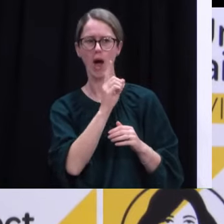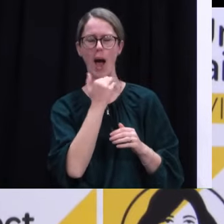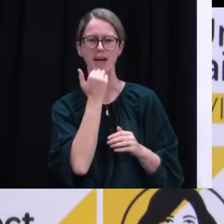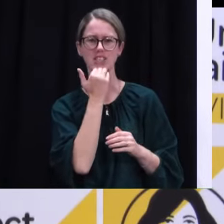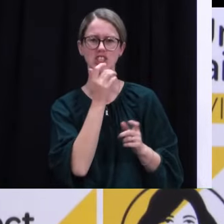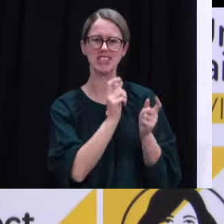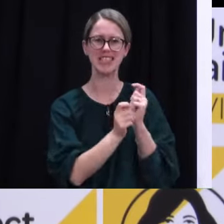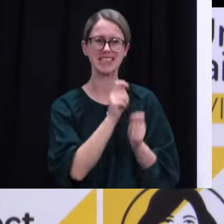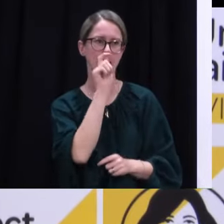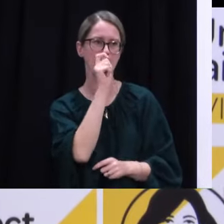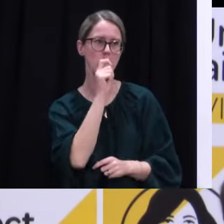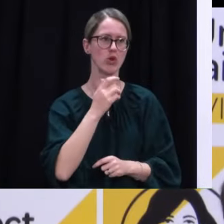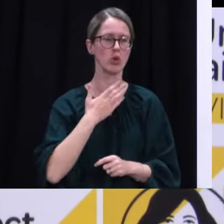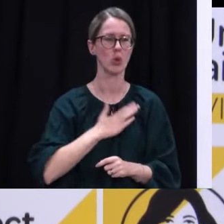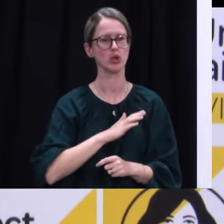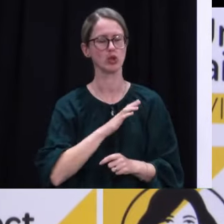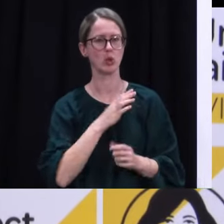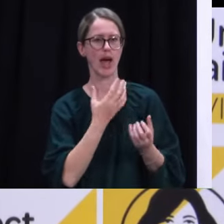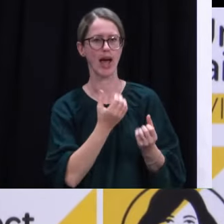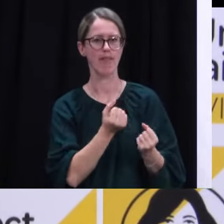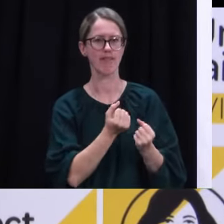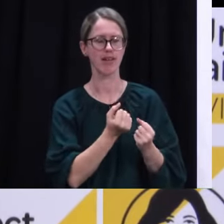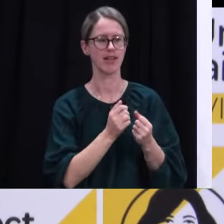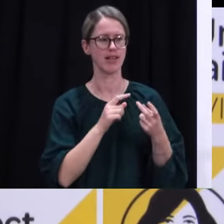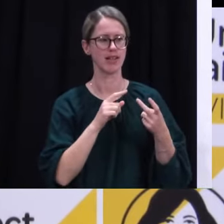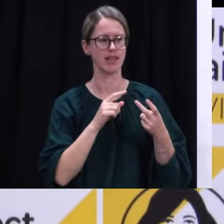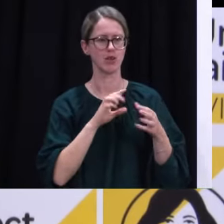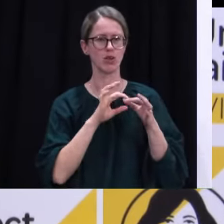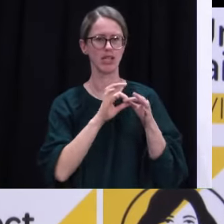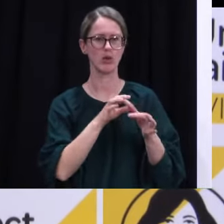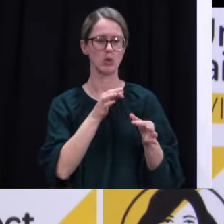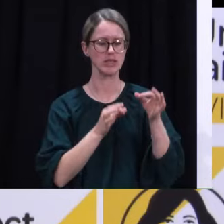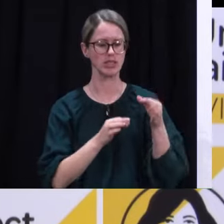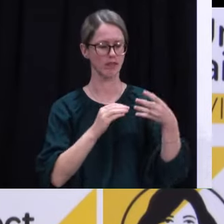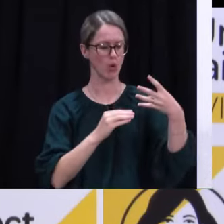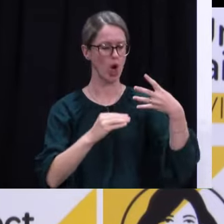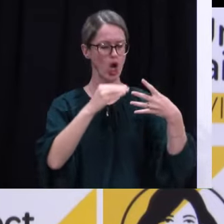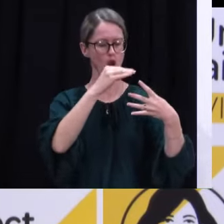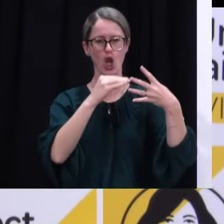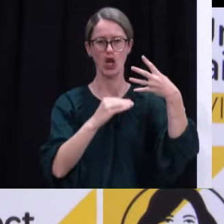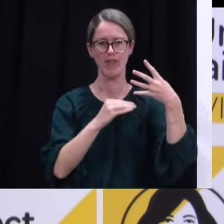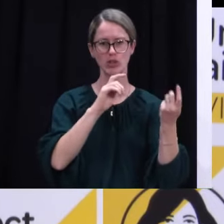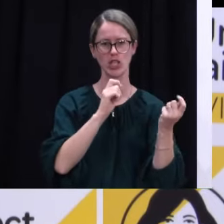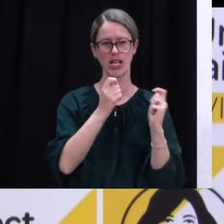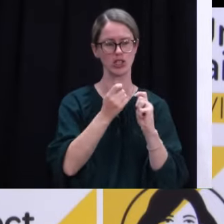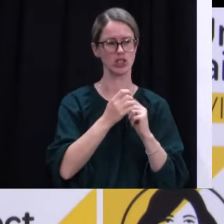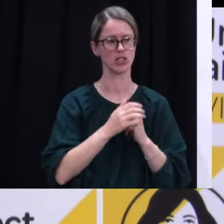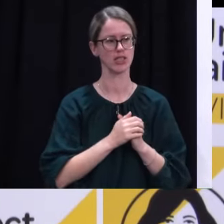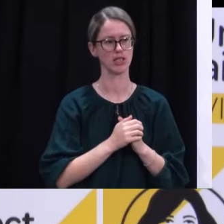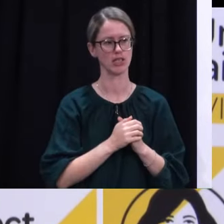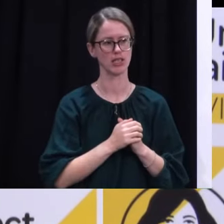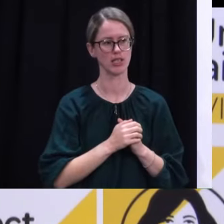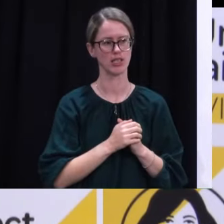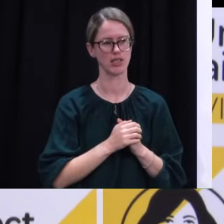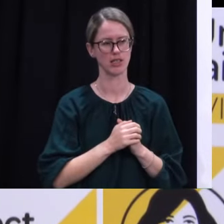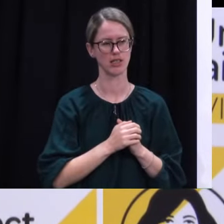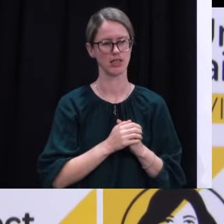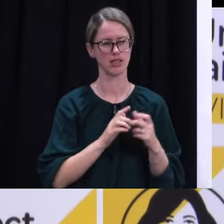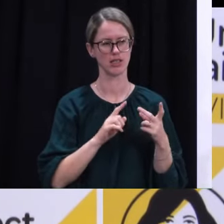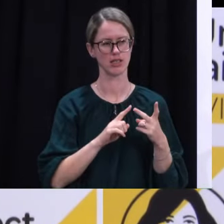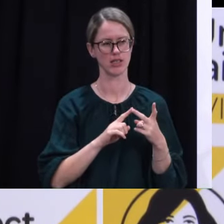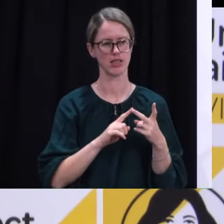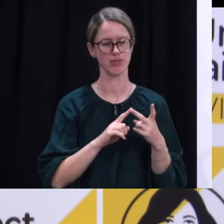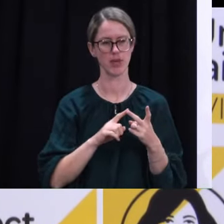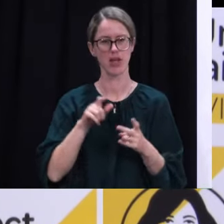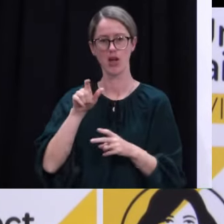any decision about alert levels? And what measures are being taken to try and get testing up to that level? And will you add up any link found for the